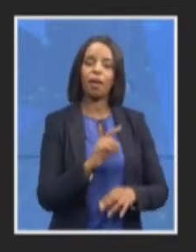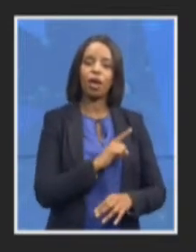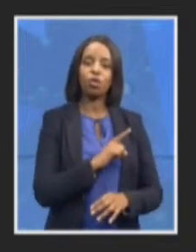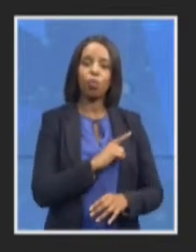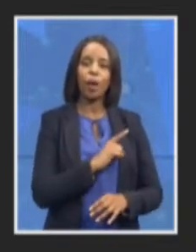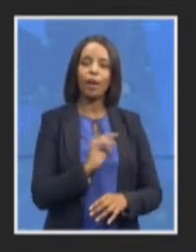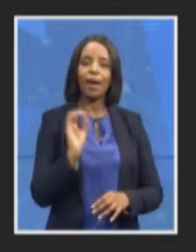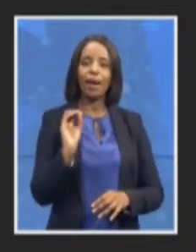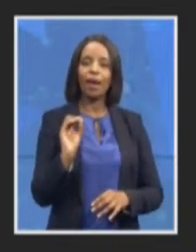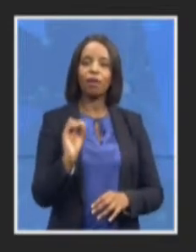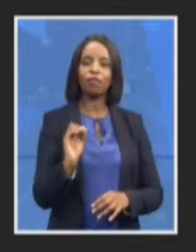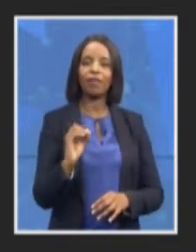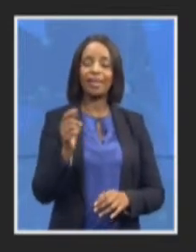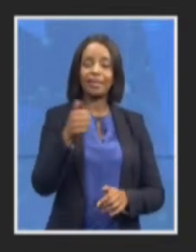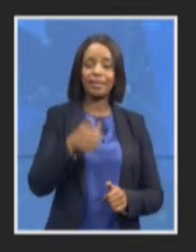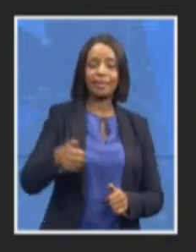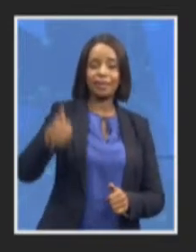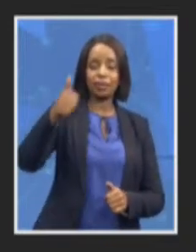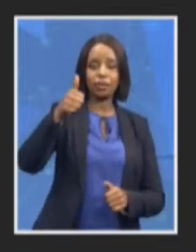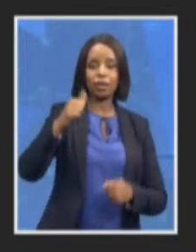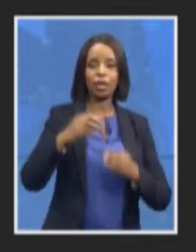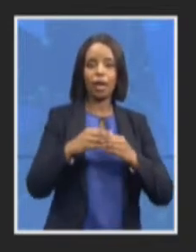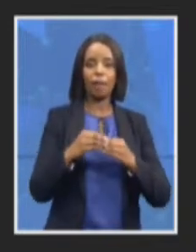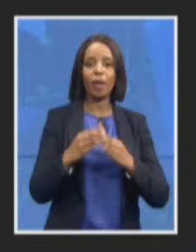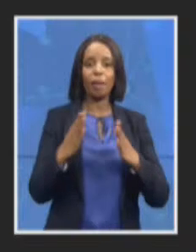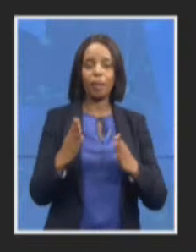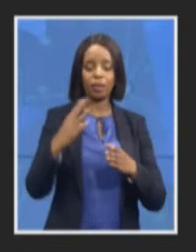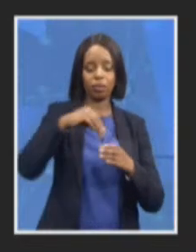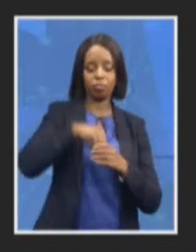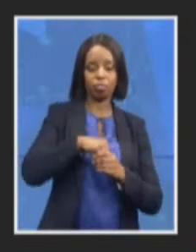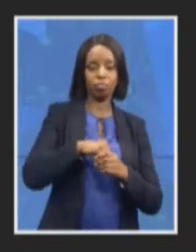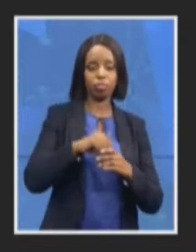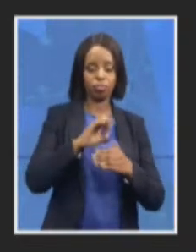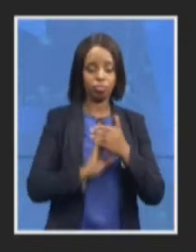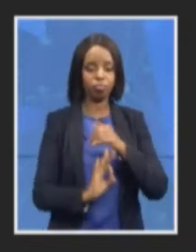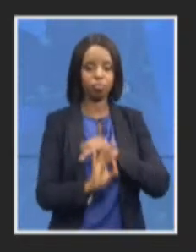including the trio of Gupta brothers what is the status